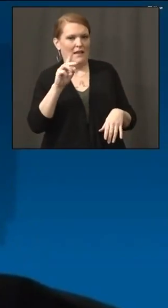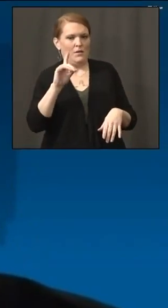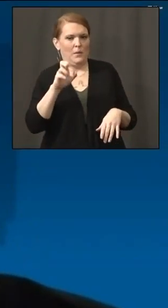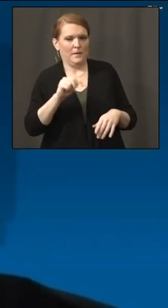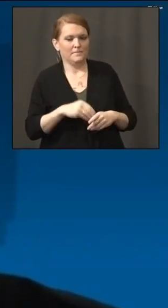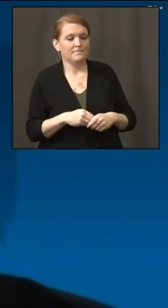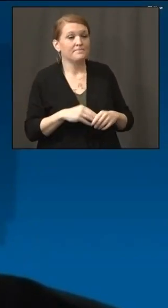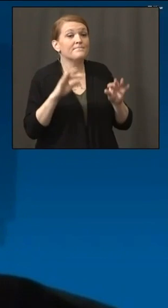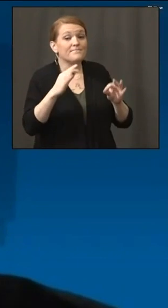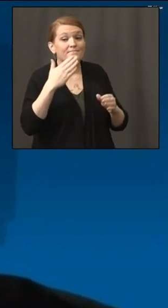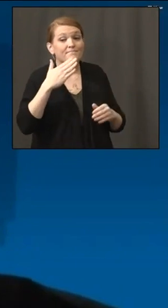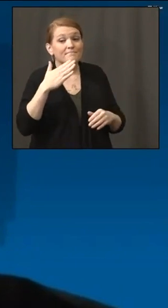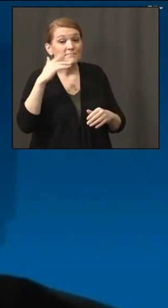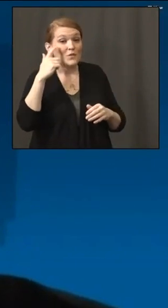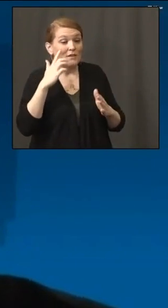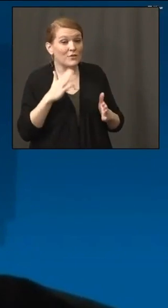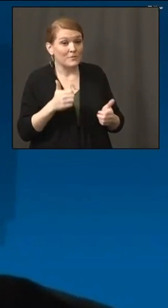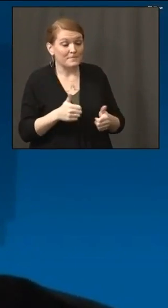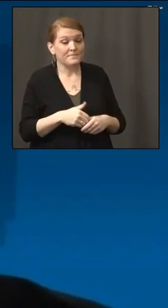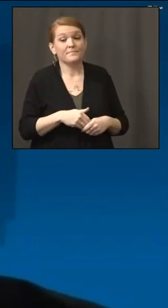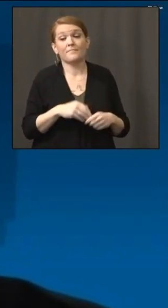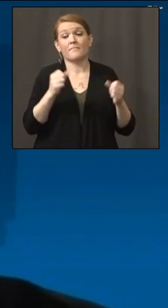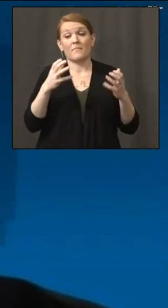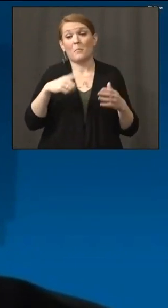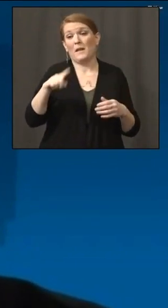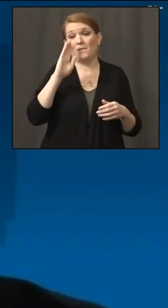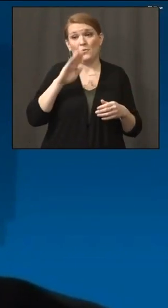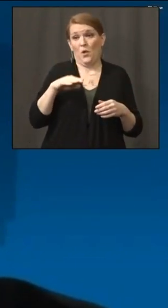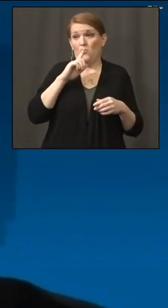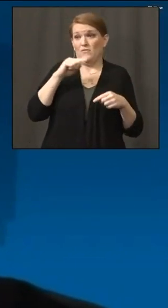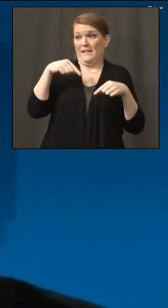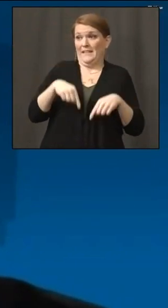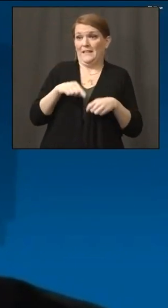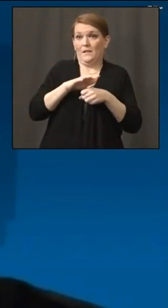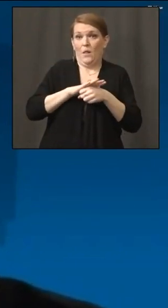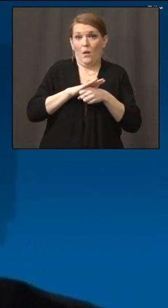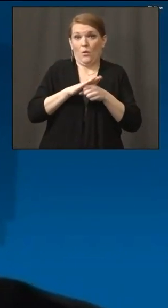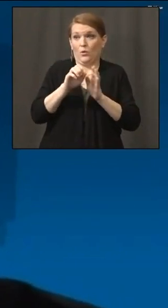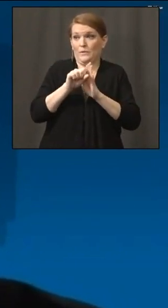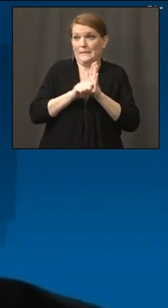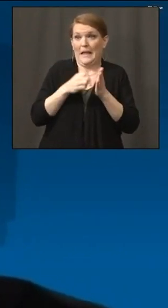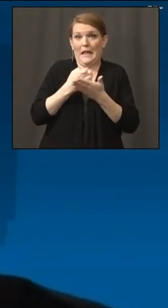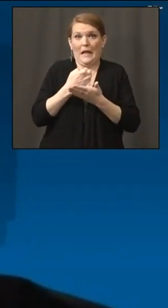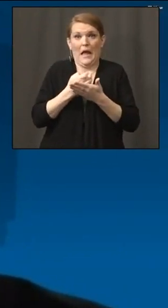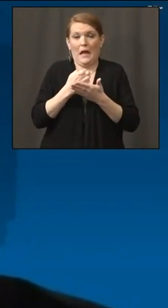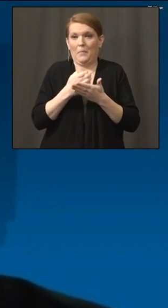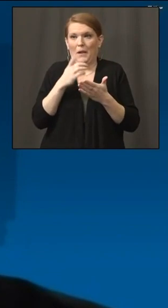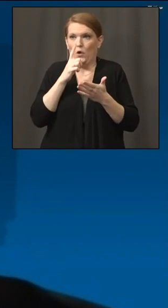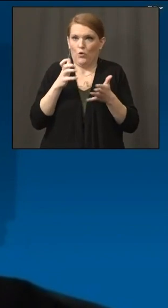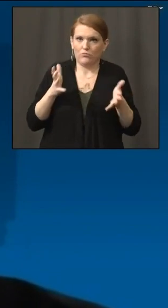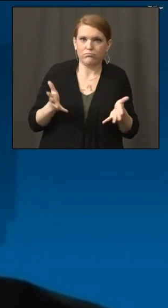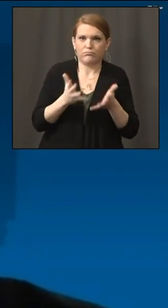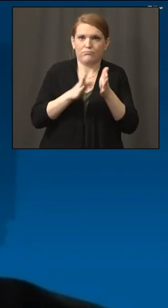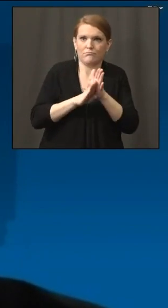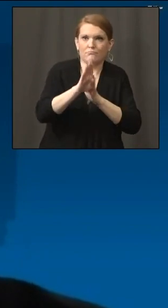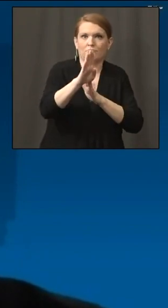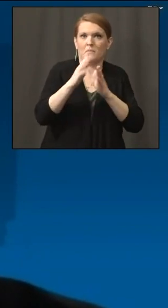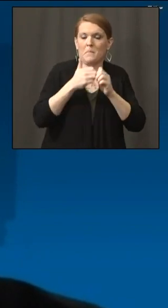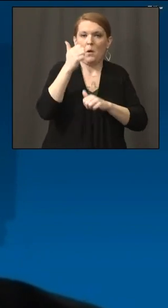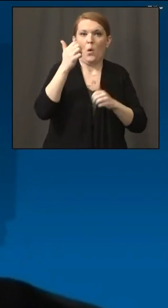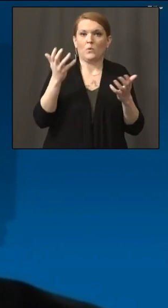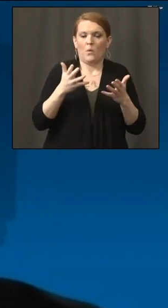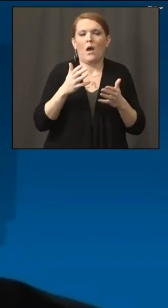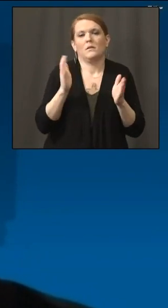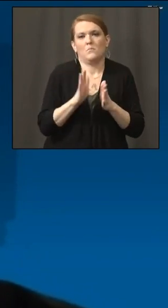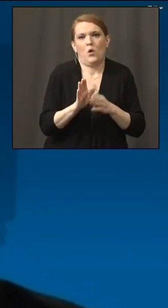As everyone knows, our small businesses are the heart and soul of our local and state economy. And from the onset of the